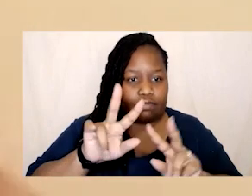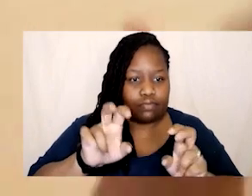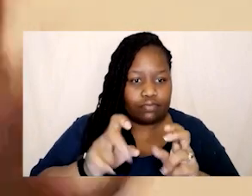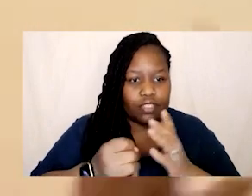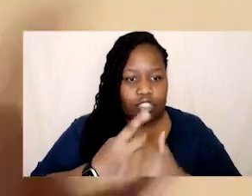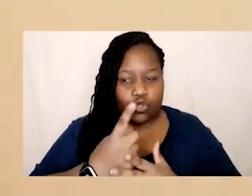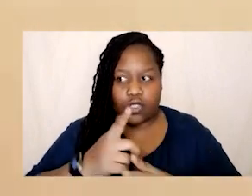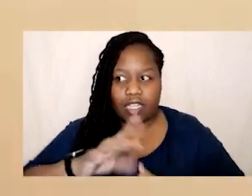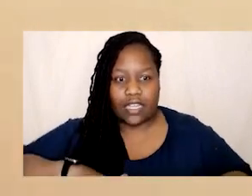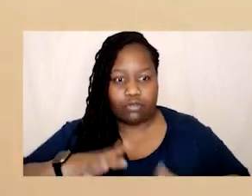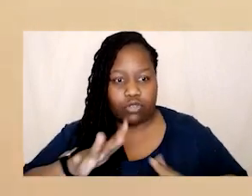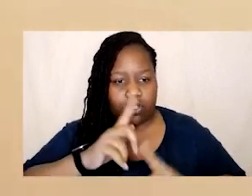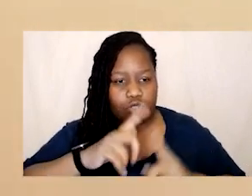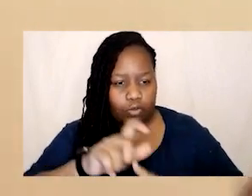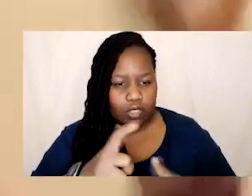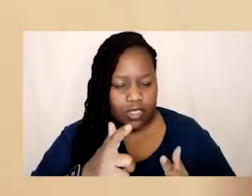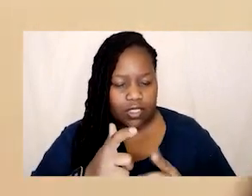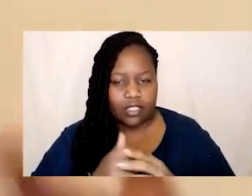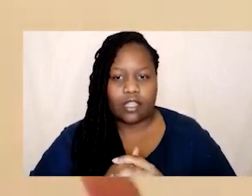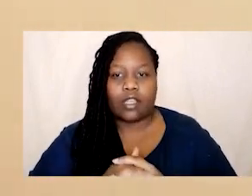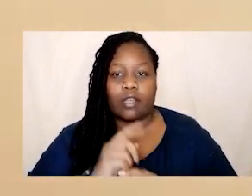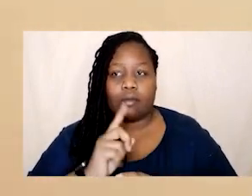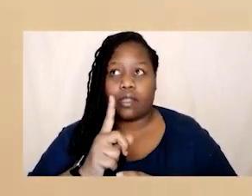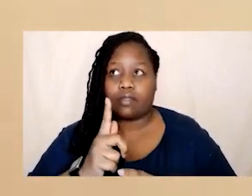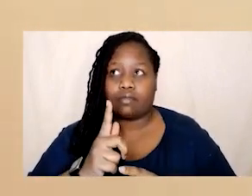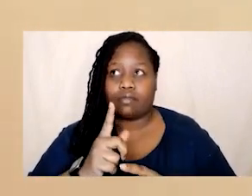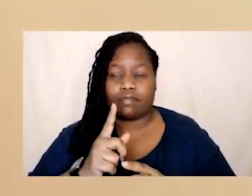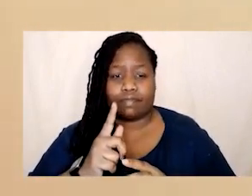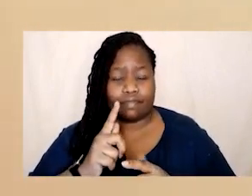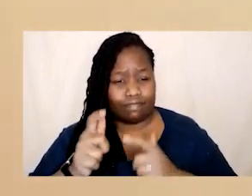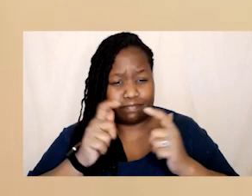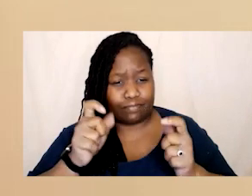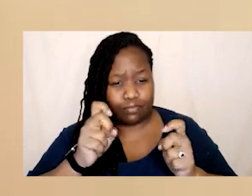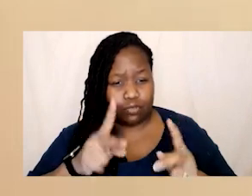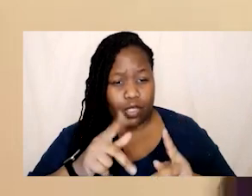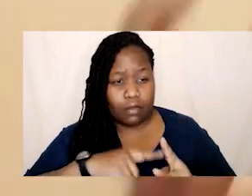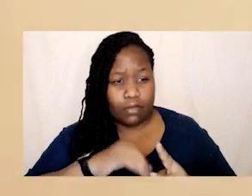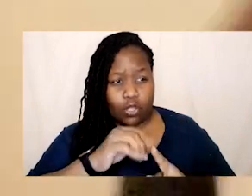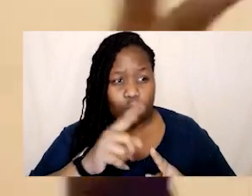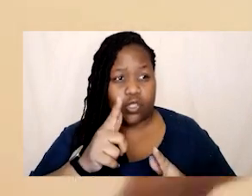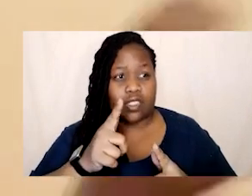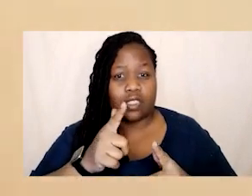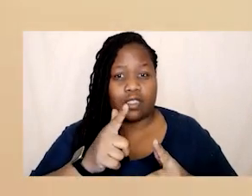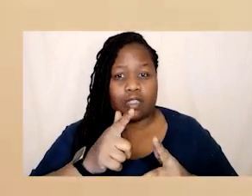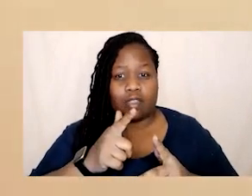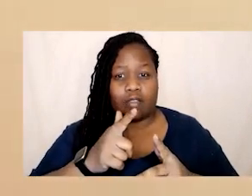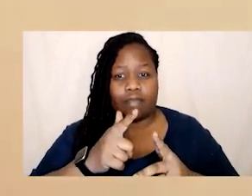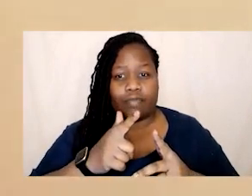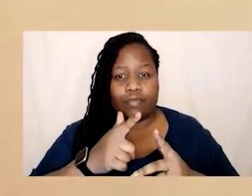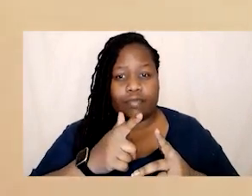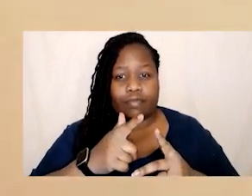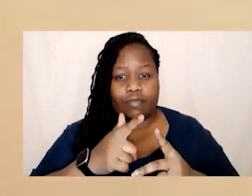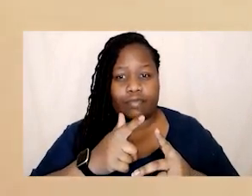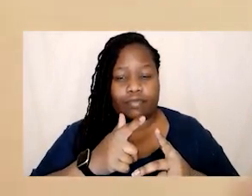just people who are doing things for themselves but that's a really big way because the algorithms feed off that they feed off of engagement so